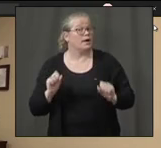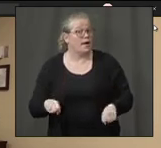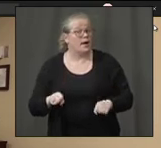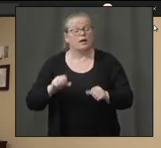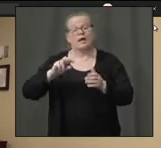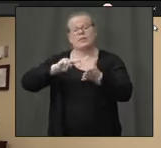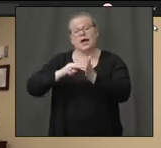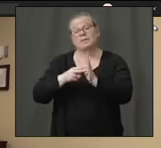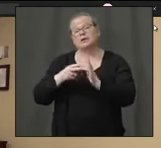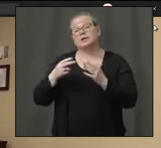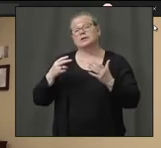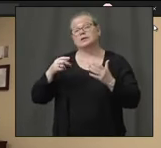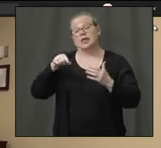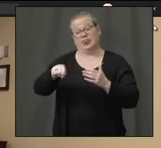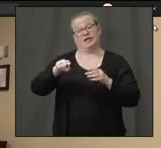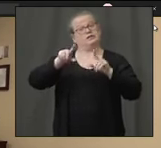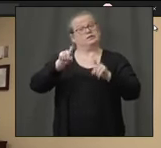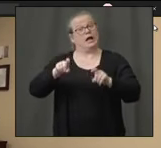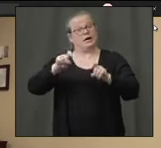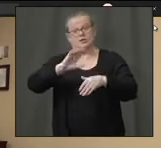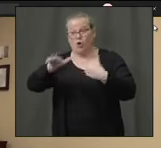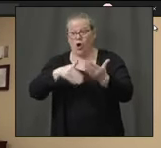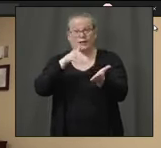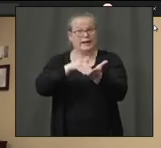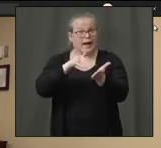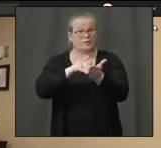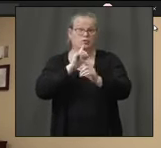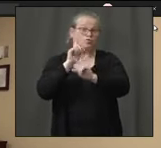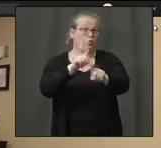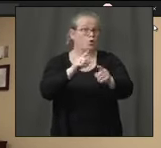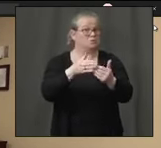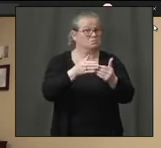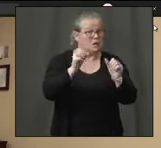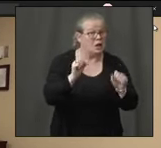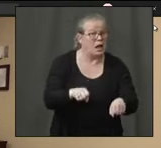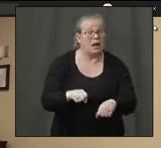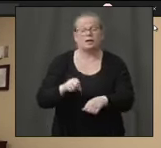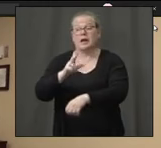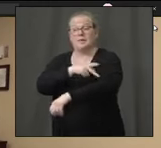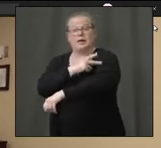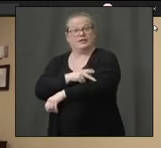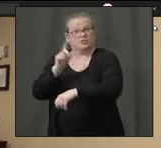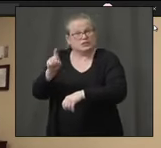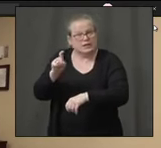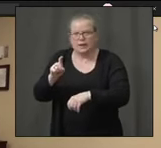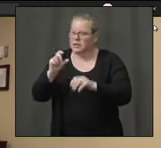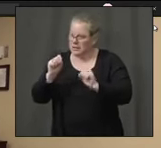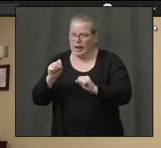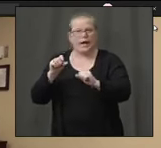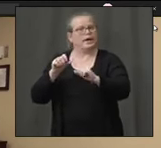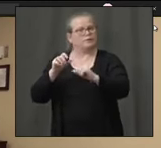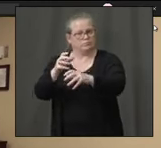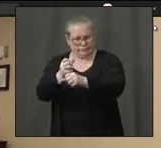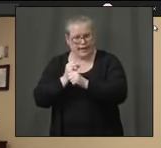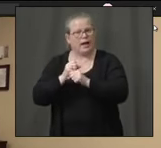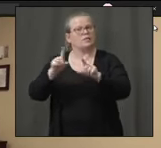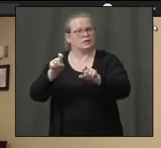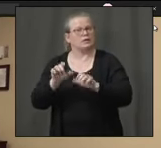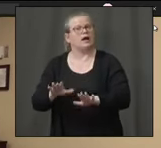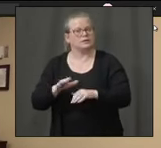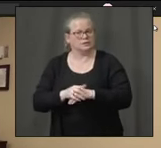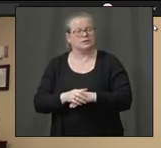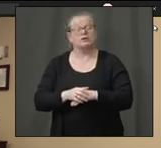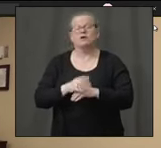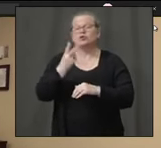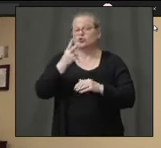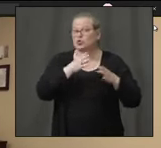physicians to order and all patients to access. As Jeff iterated, there's really two paths to do that. One,